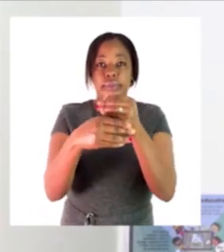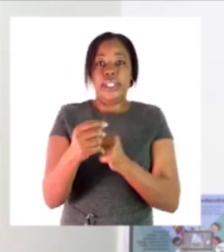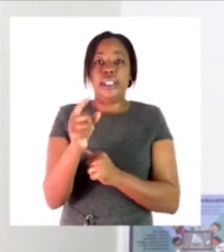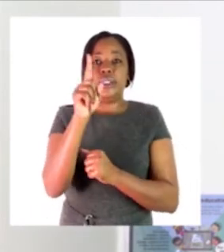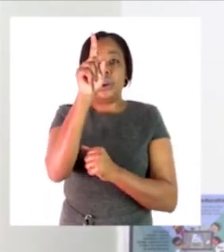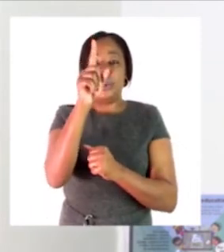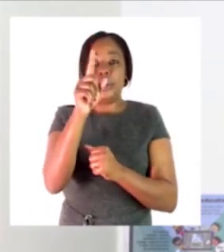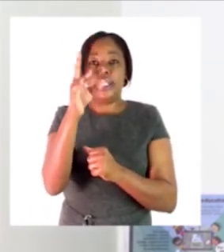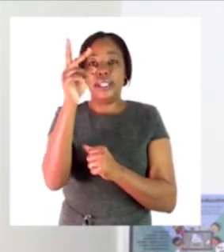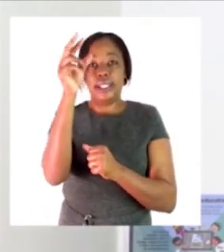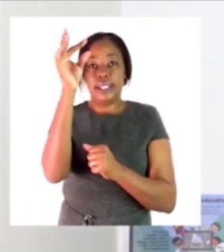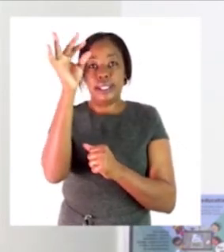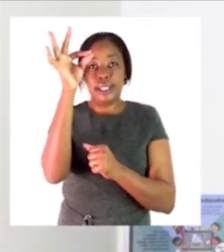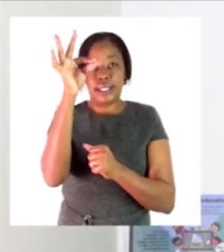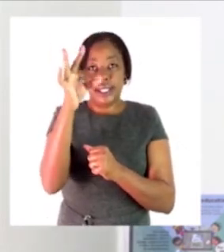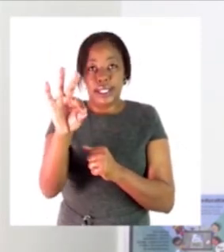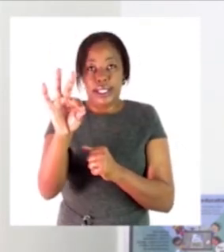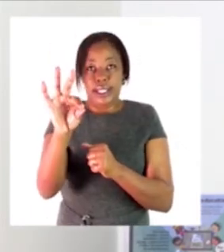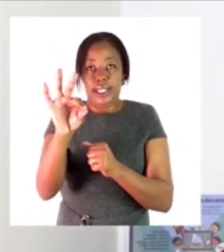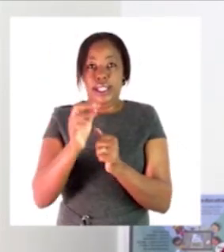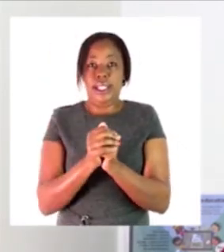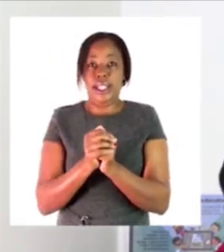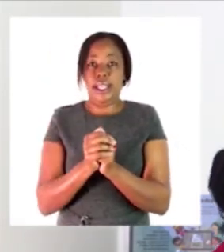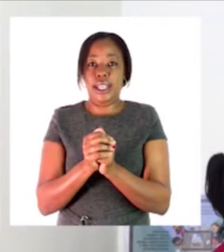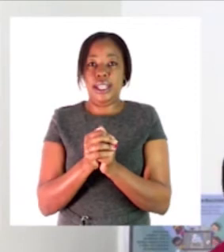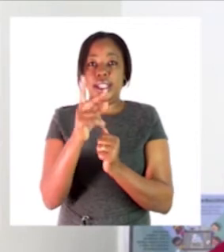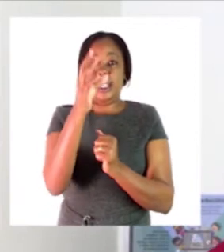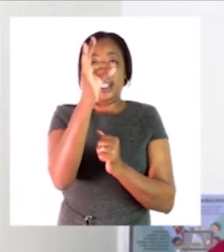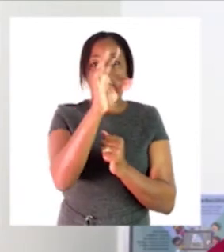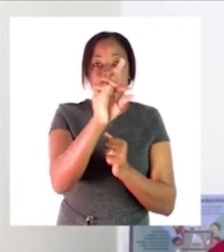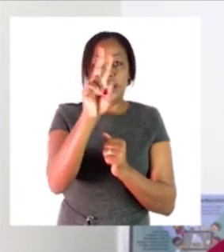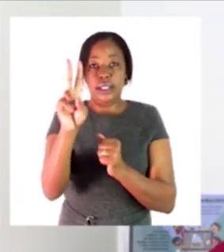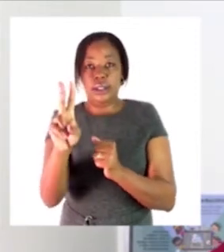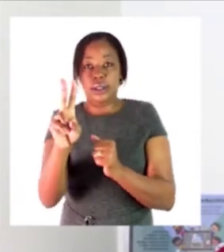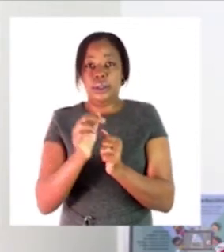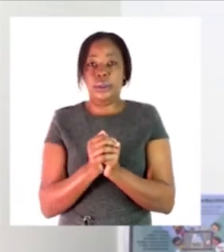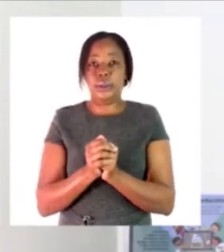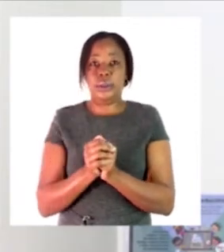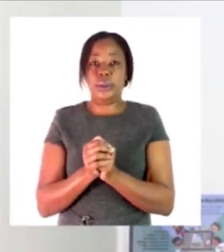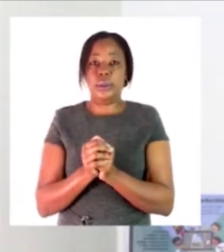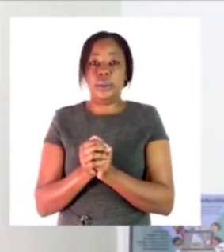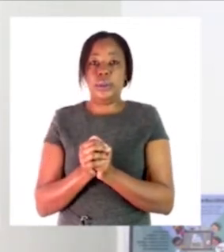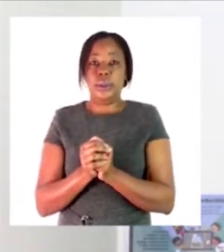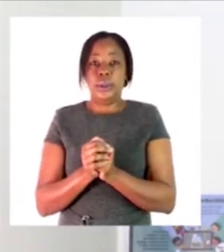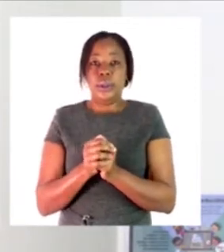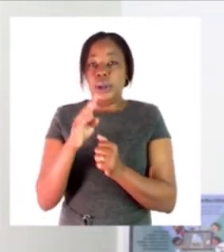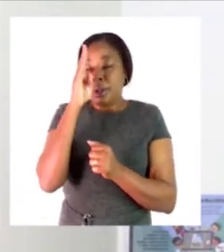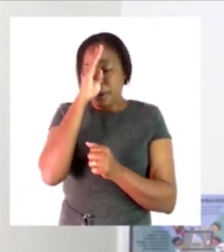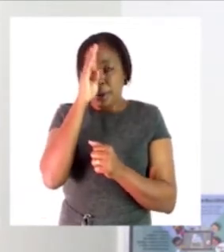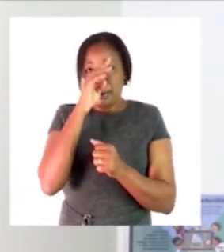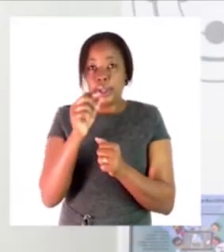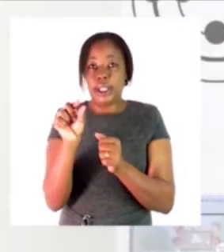is 92 that is how we get our answers don't forget to carry over now let's go back to our page